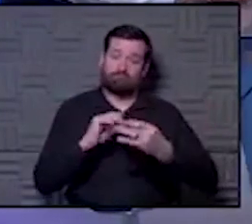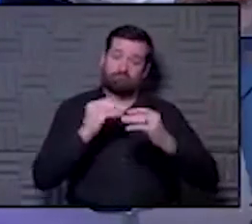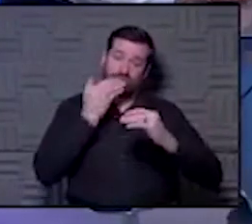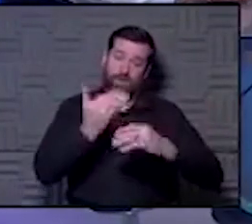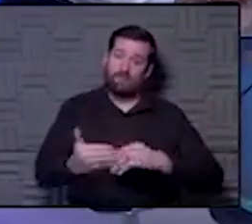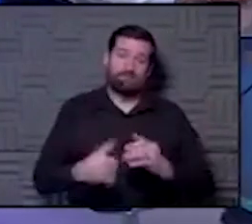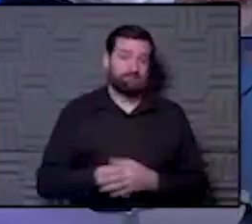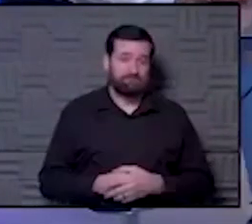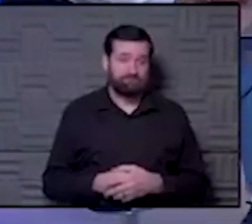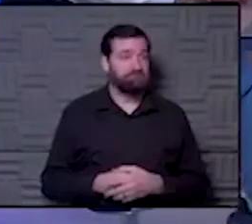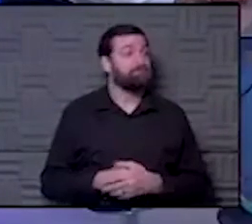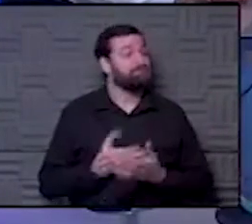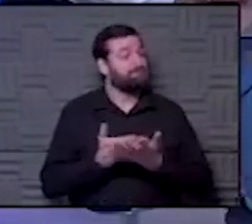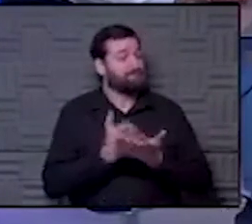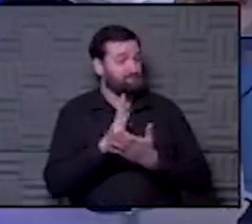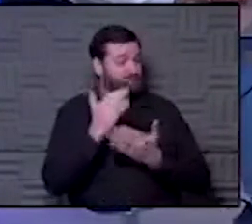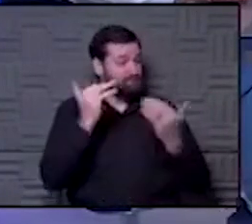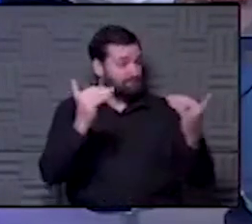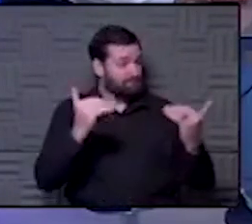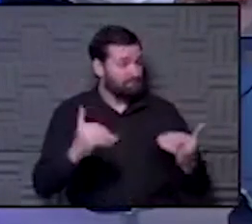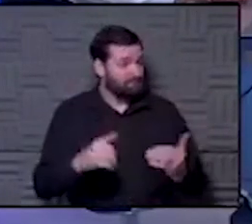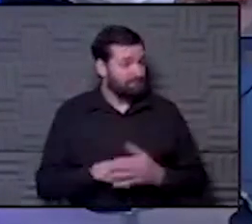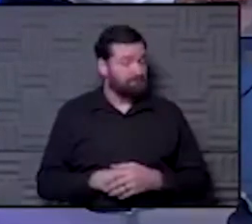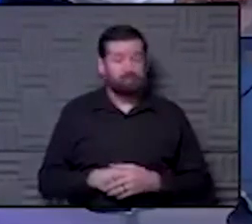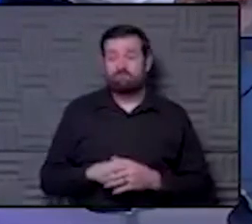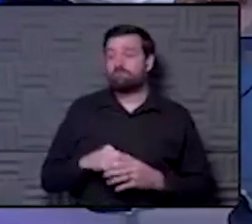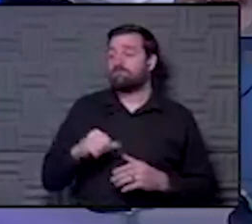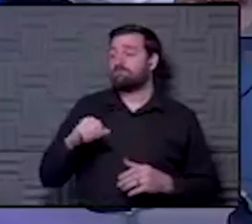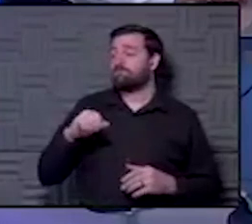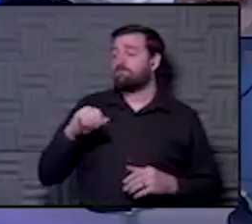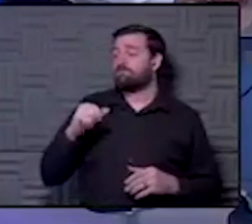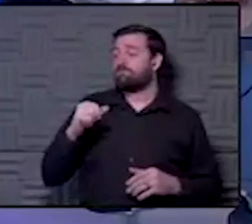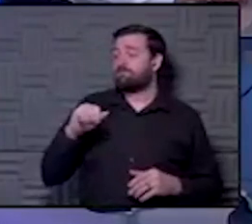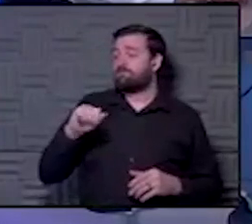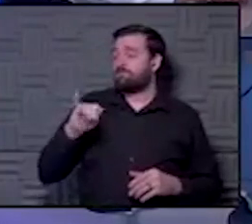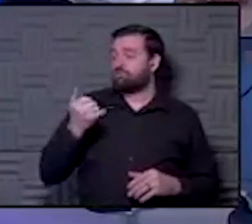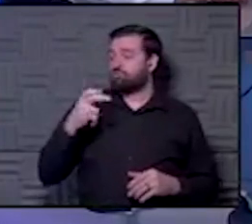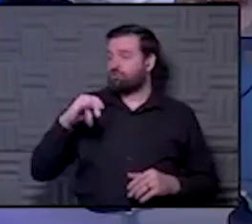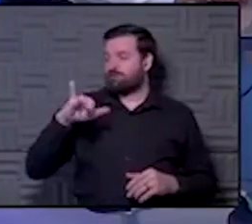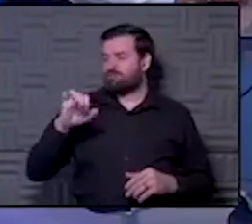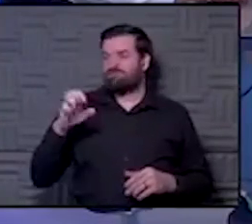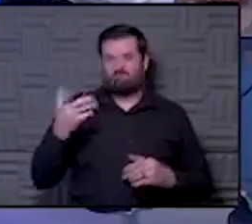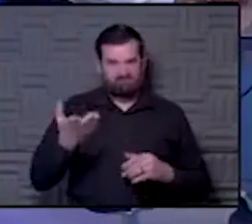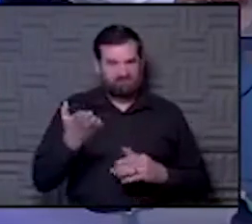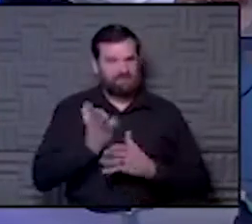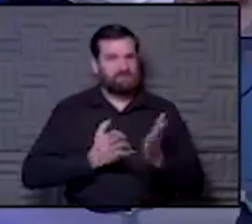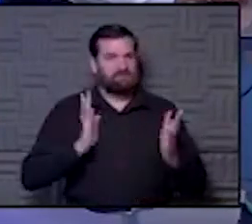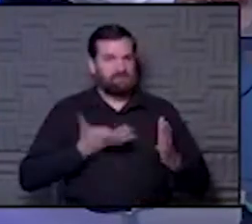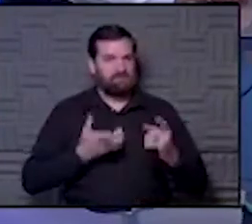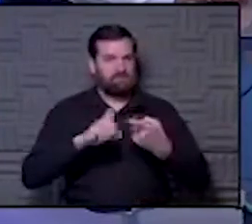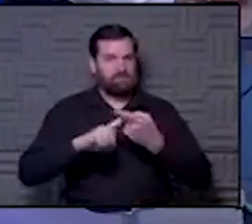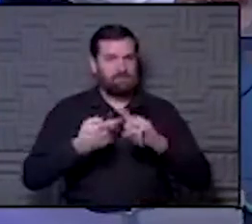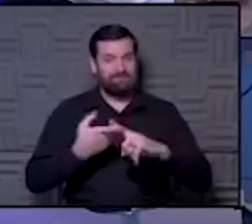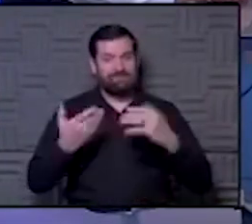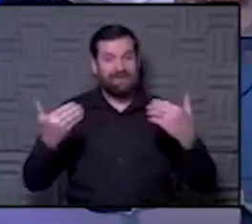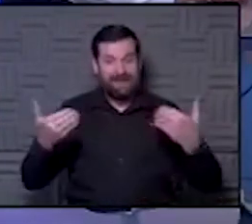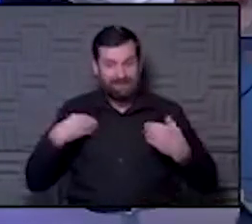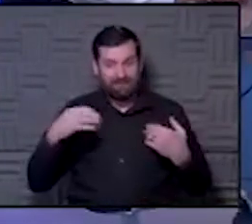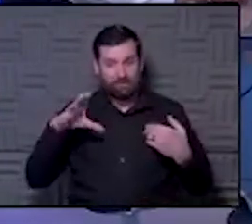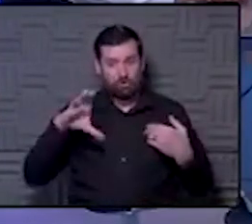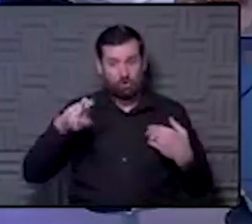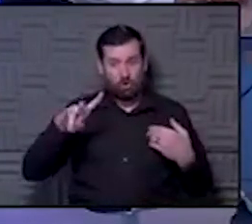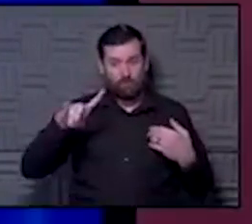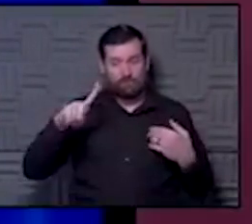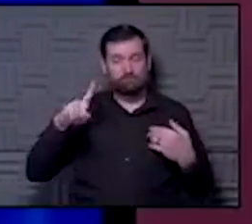Yeah, yeah, yeah. All right. Next question. Yeah. Jeannie says, some of our friends have had COVID. They say now they can't